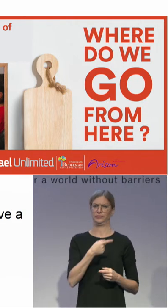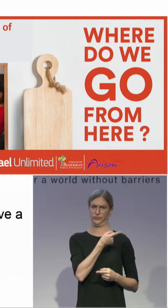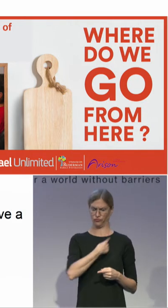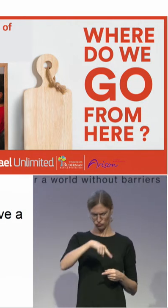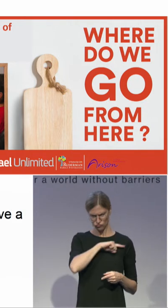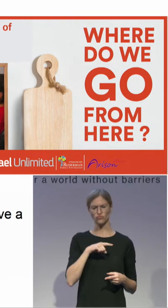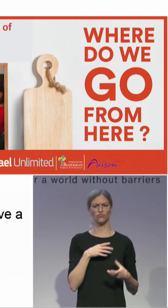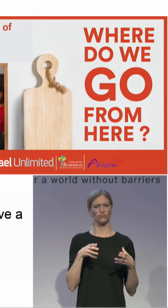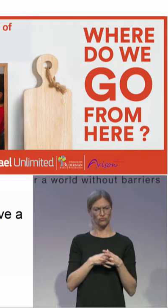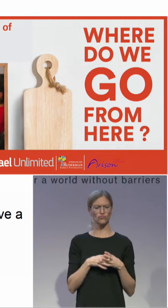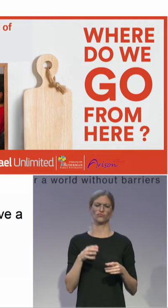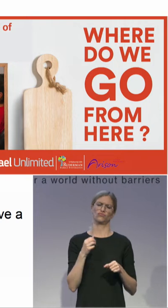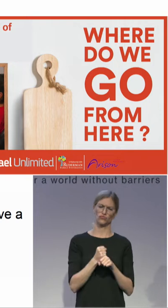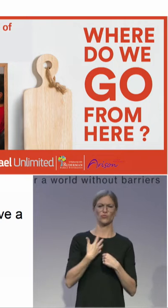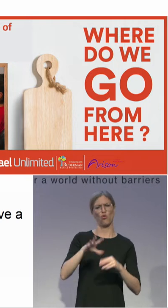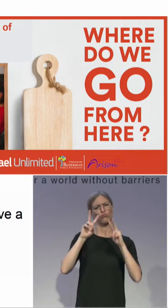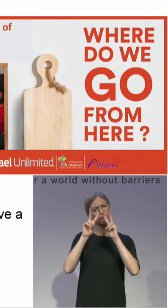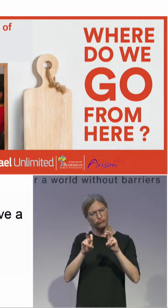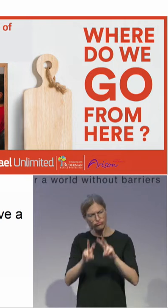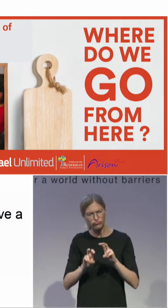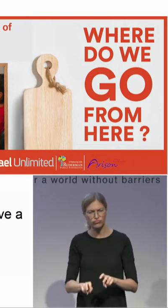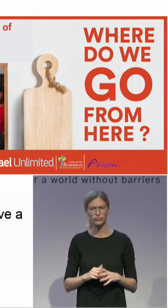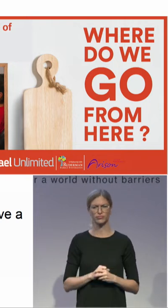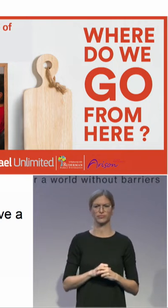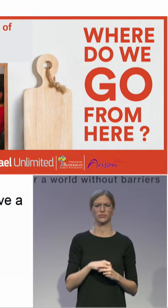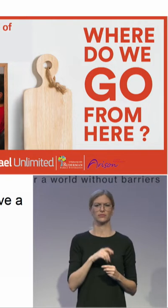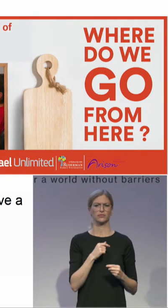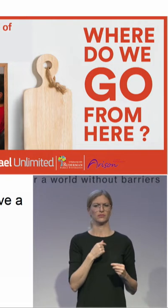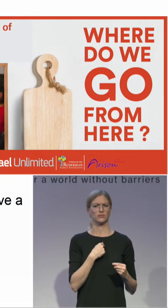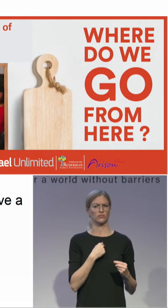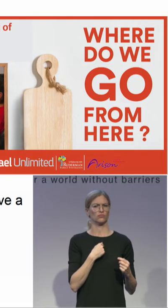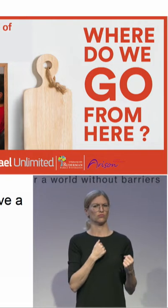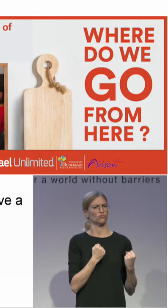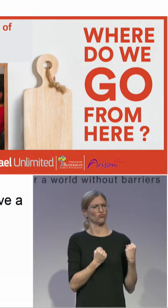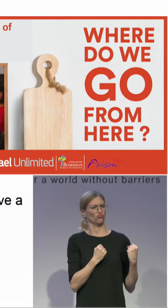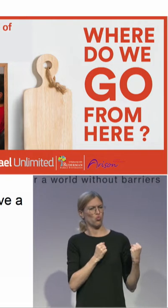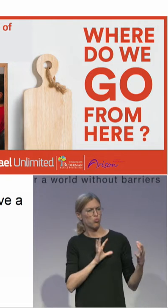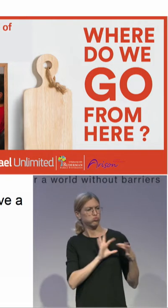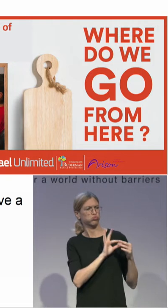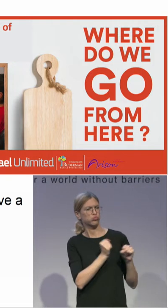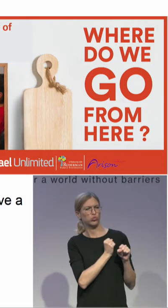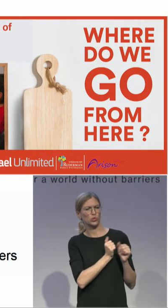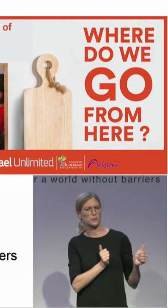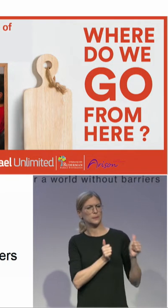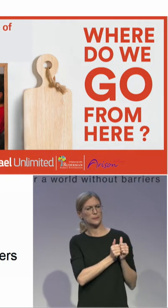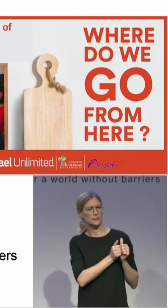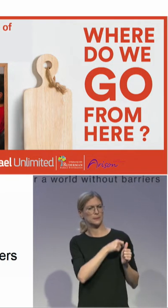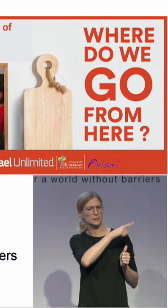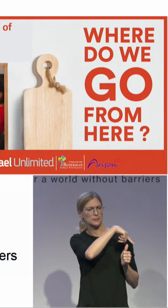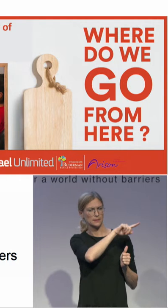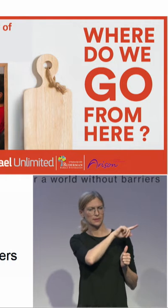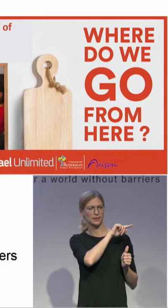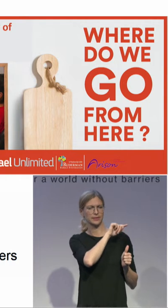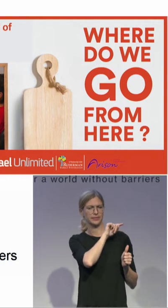we are working closely with our policy makers in order to make it happen. And